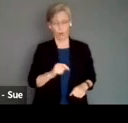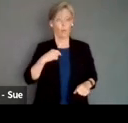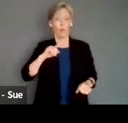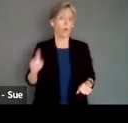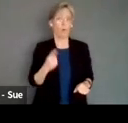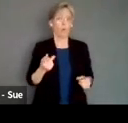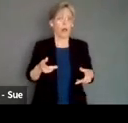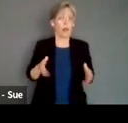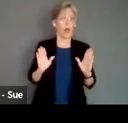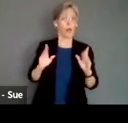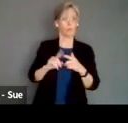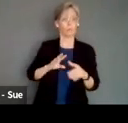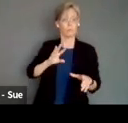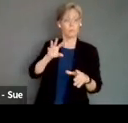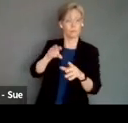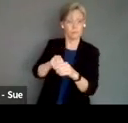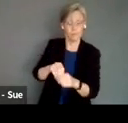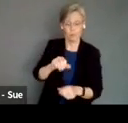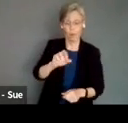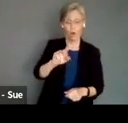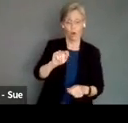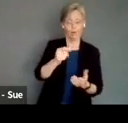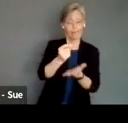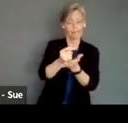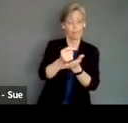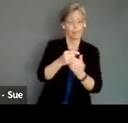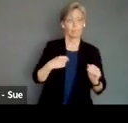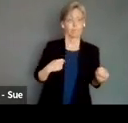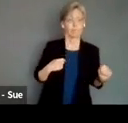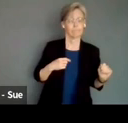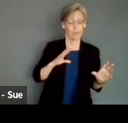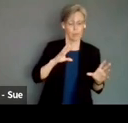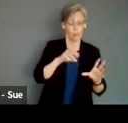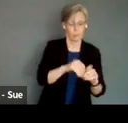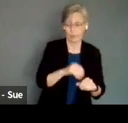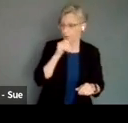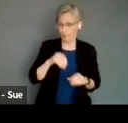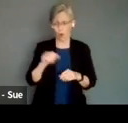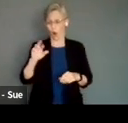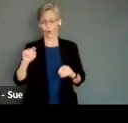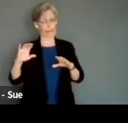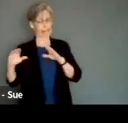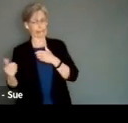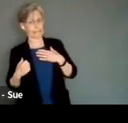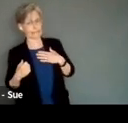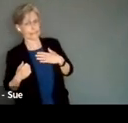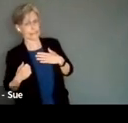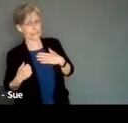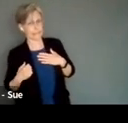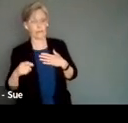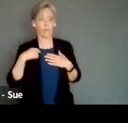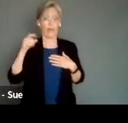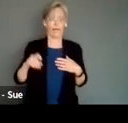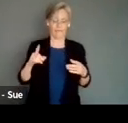ever allowed to participate in art therapy. We were not allowed to be involved in art classes, because the notion was we have to